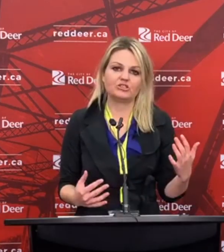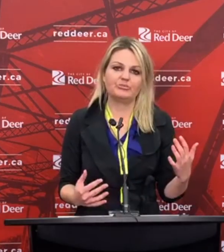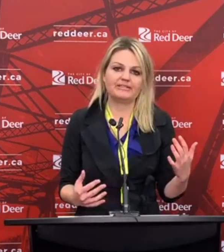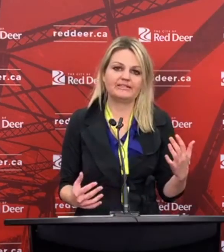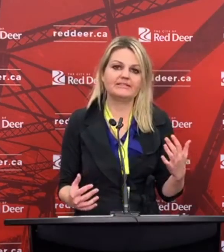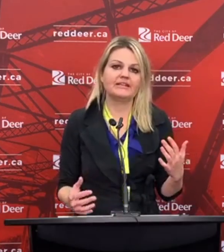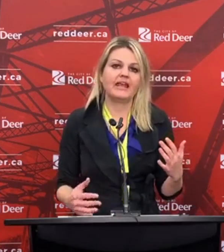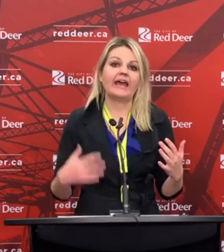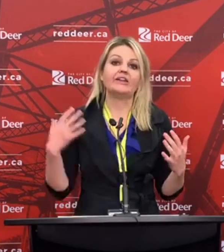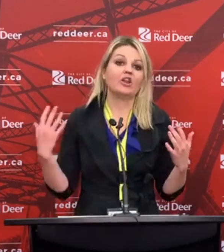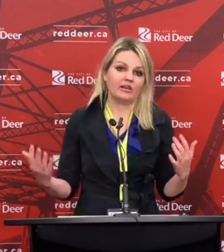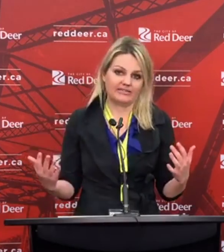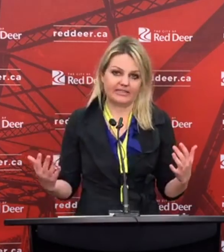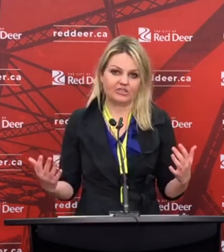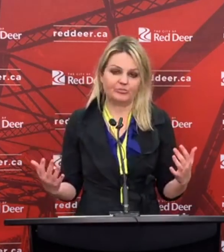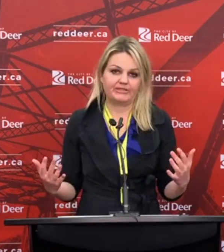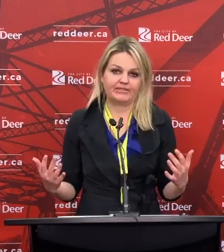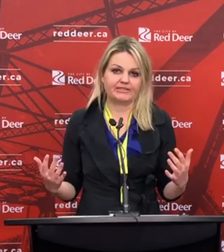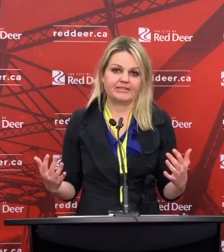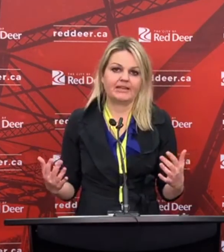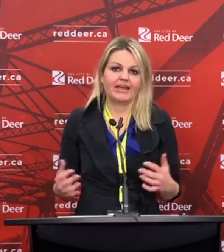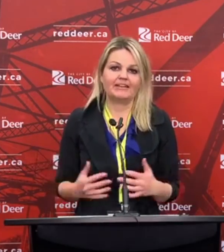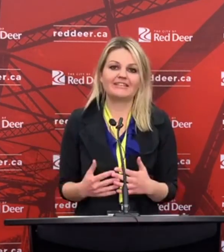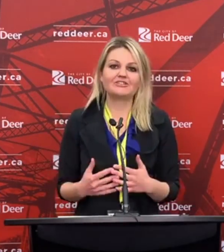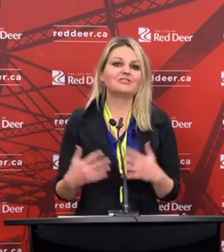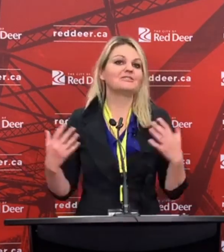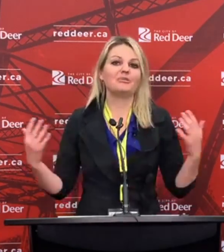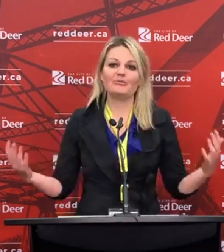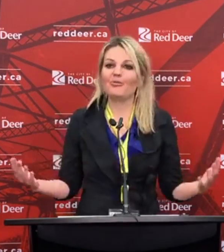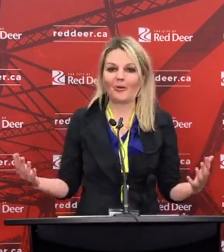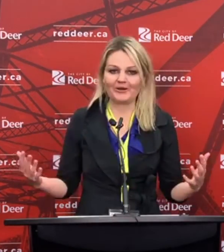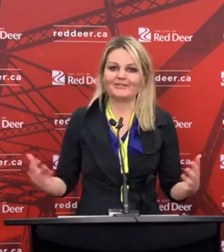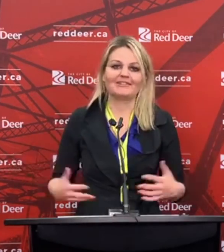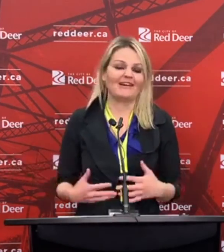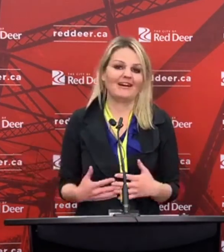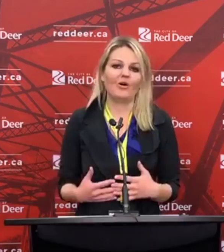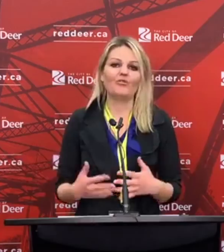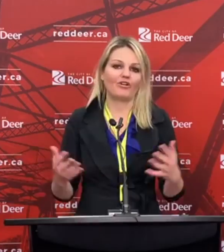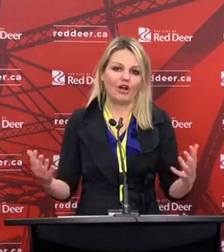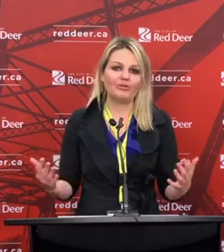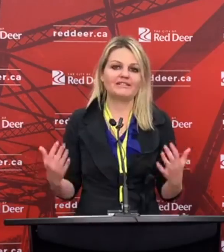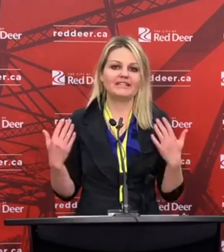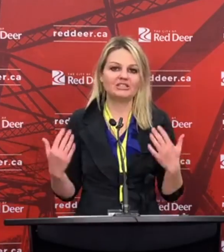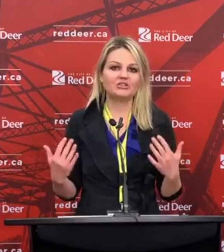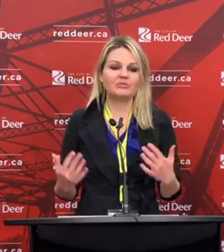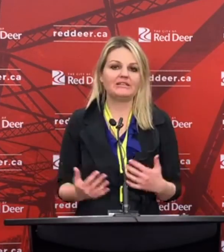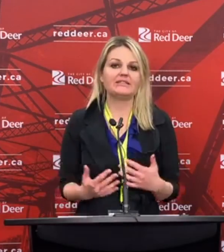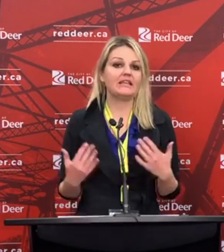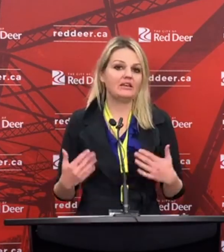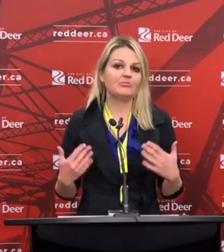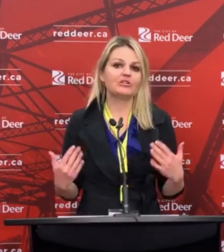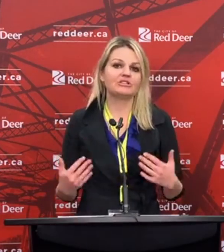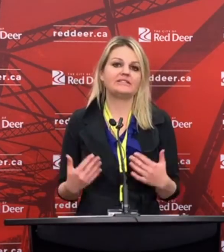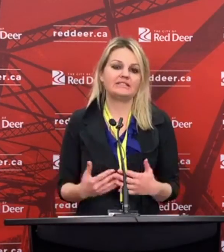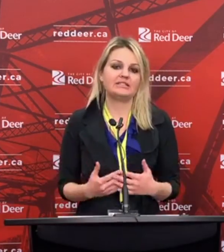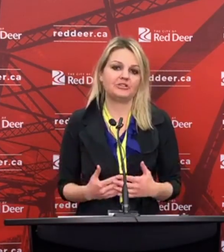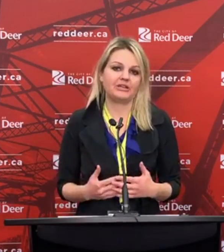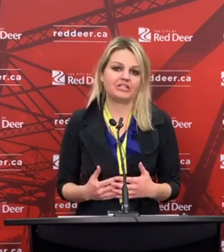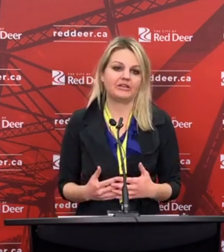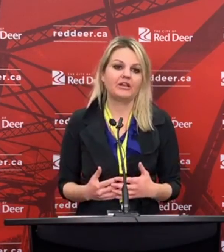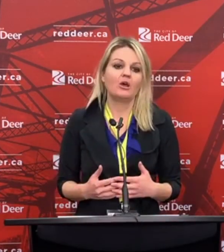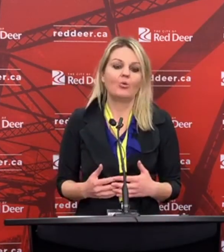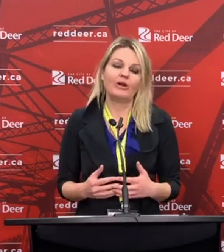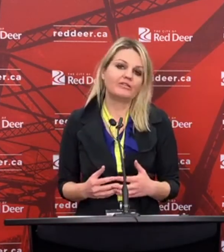an essential business and a non-essential business. And essential doesn't mean important overall but essential means in an emergency